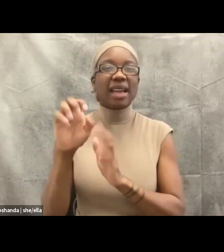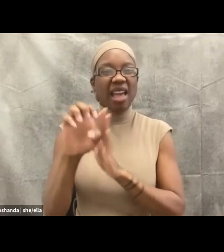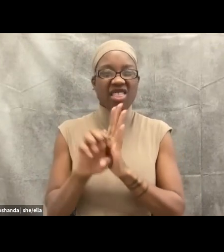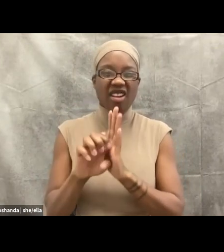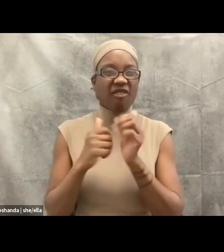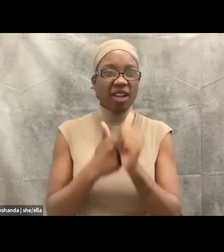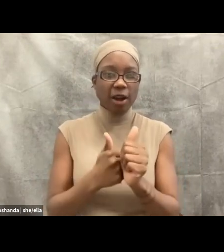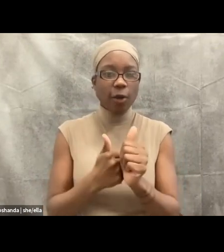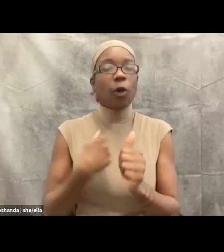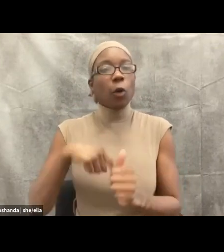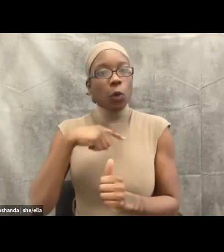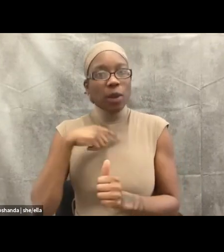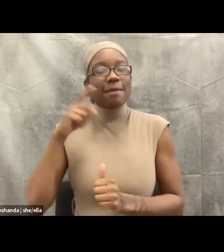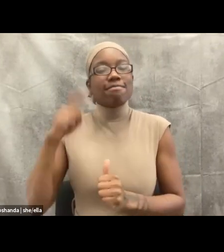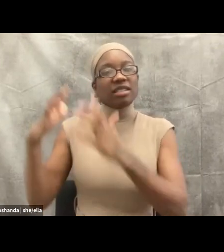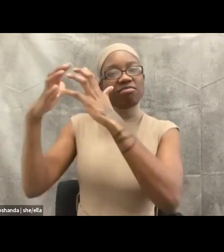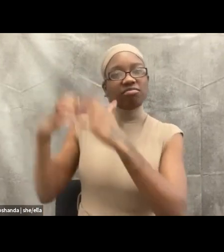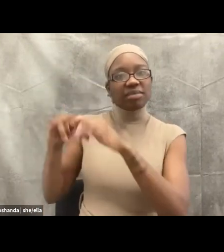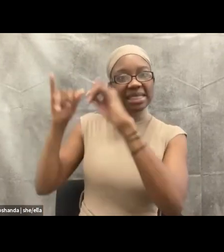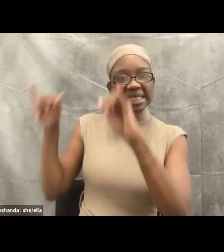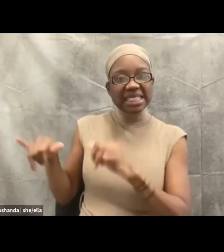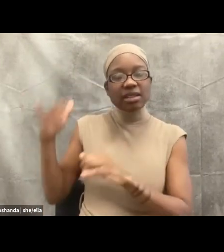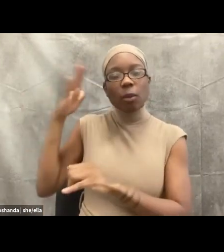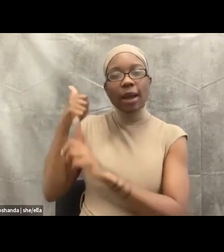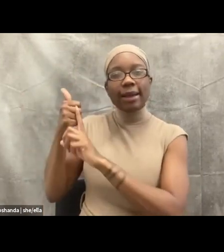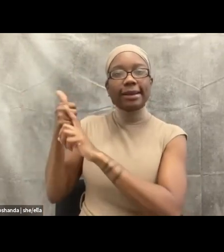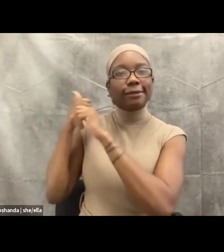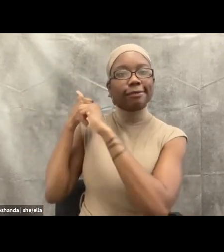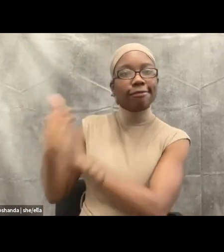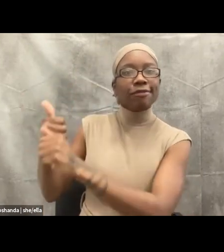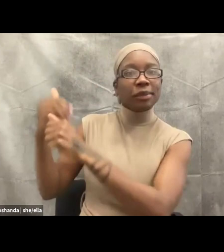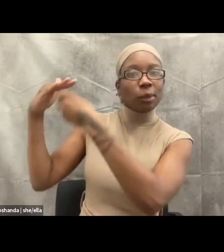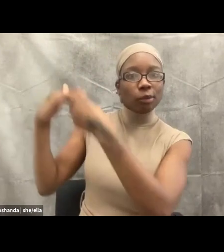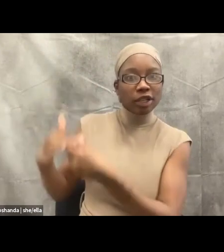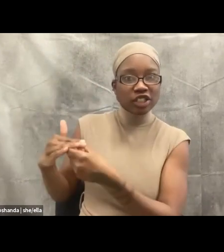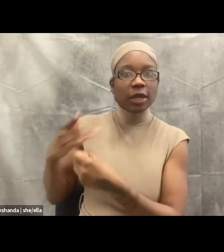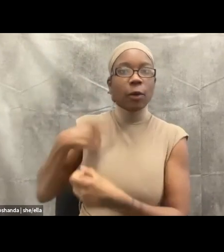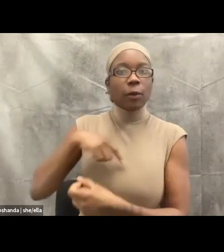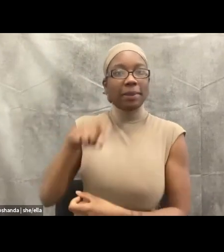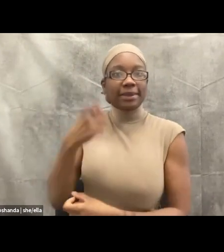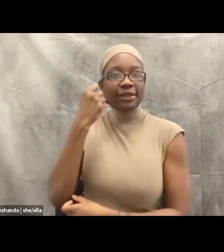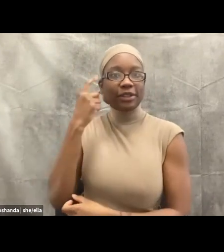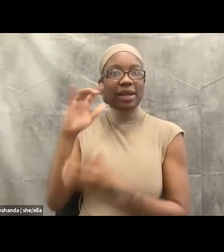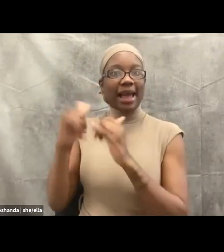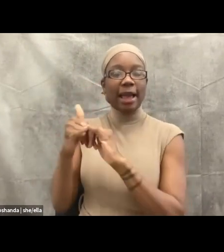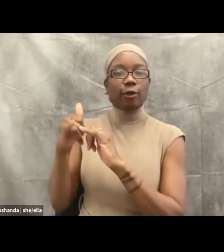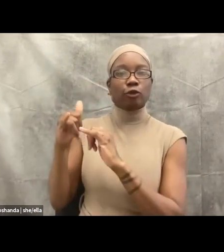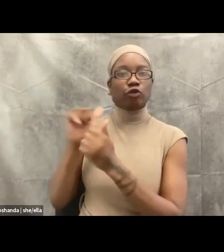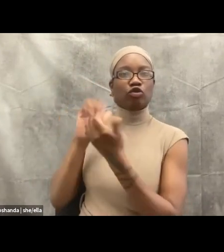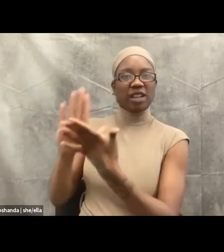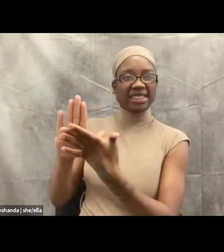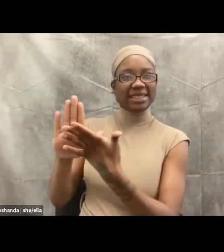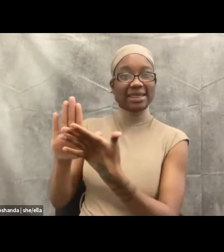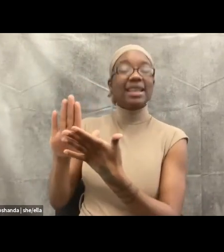is, many mental health spaces aren't culturally aligned with the communities that they serve, nor do they have diverse